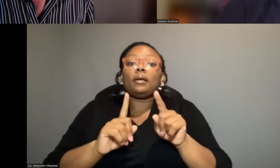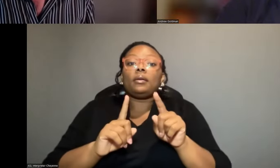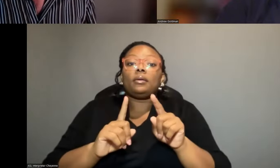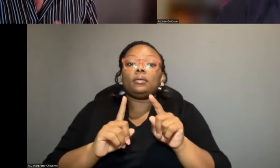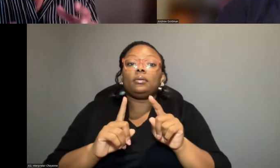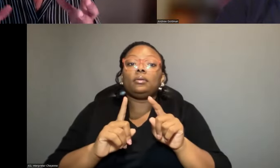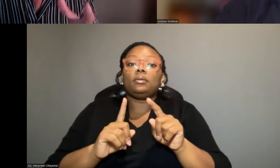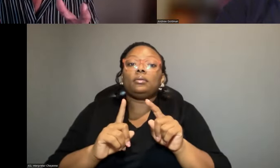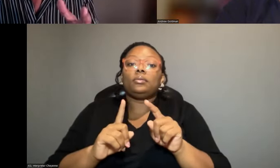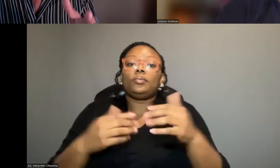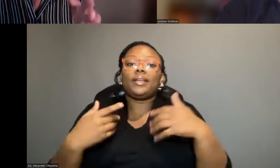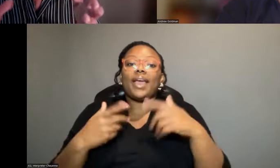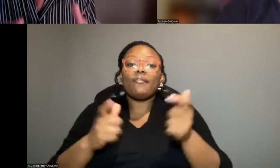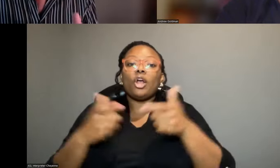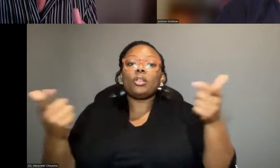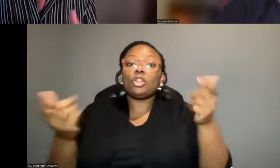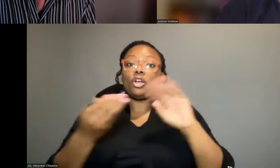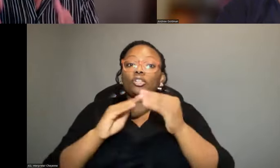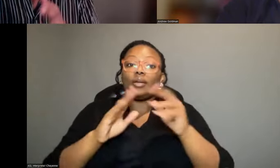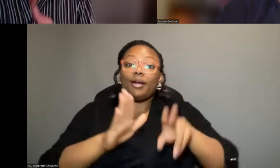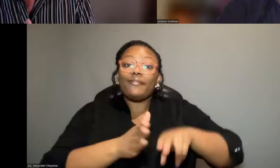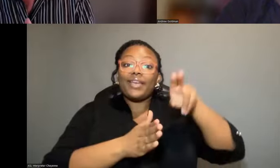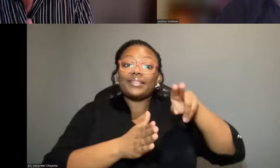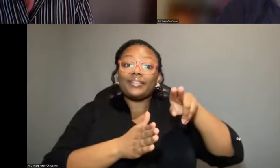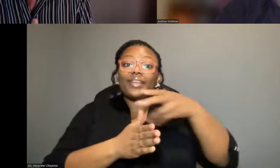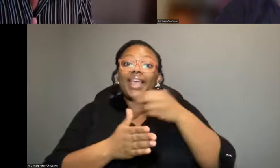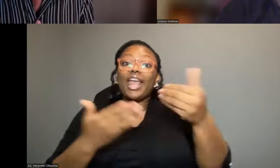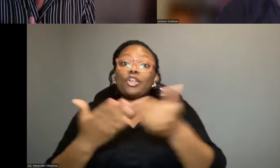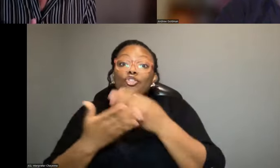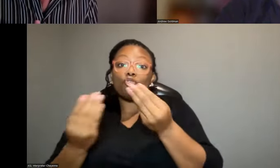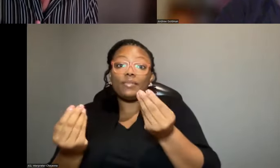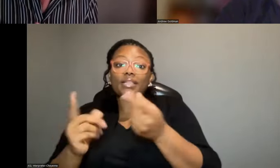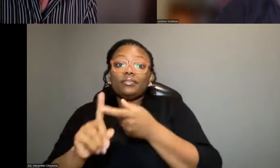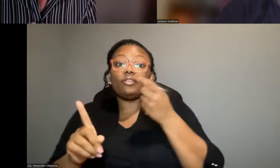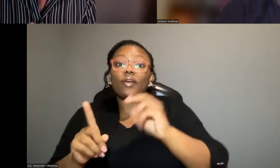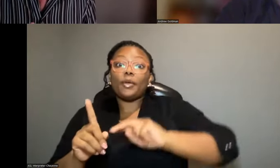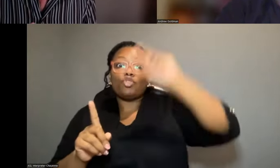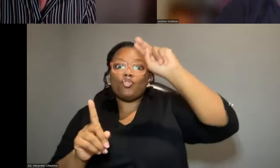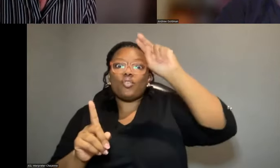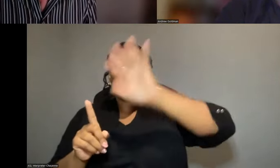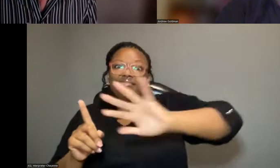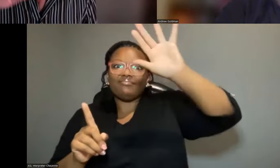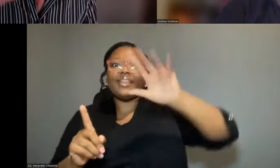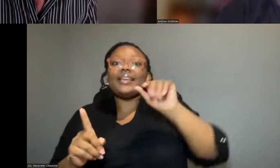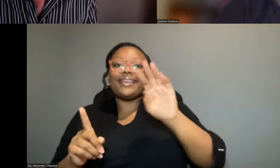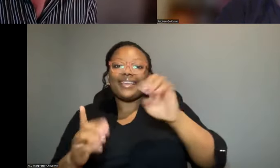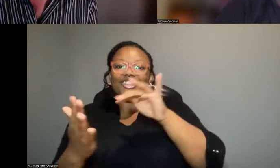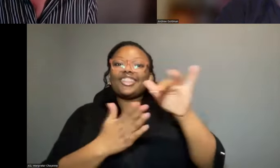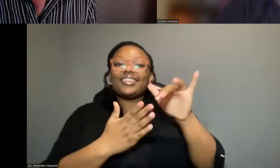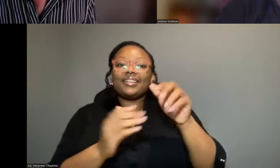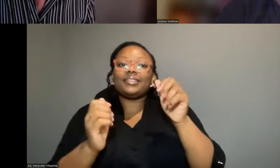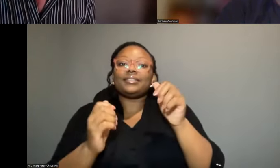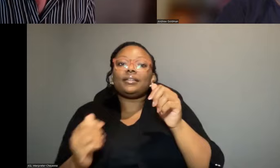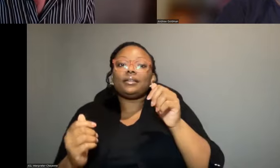a large number of excavated and new materials coming out from our northern hemisphere case studies in